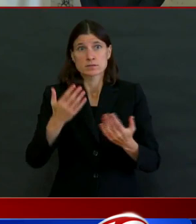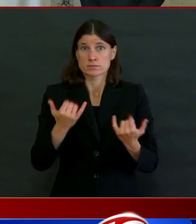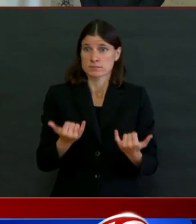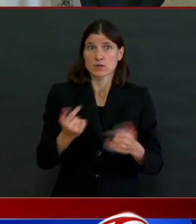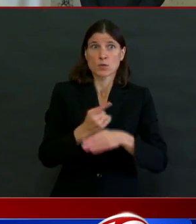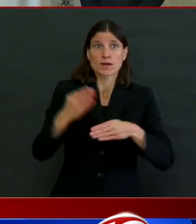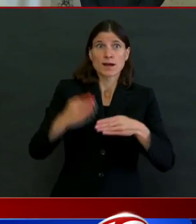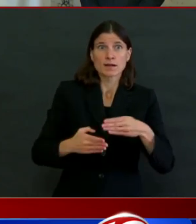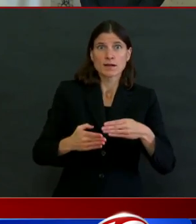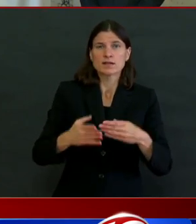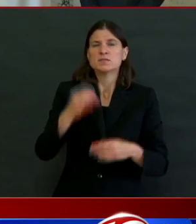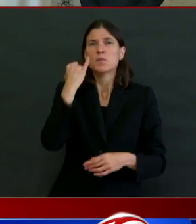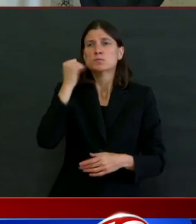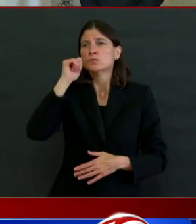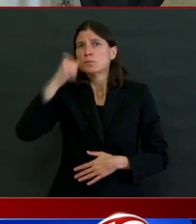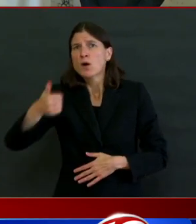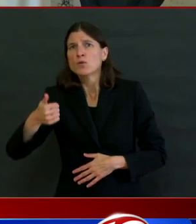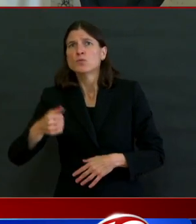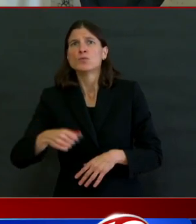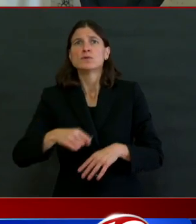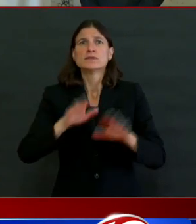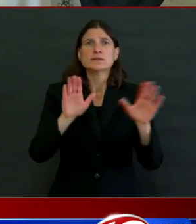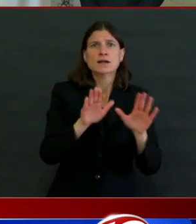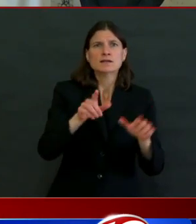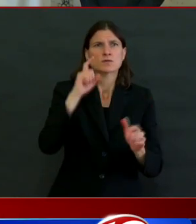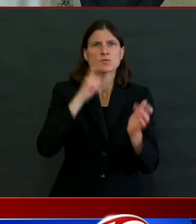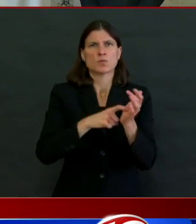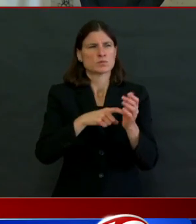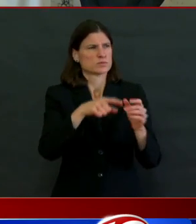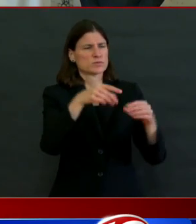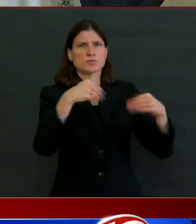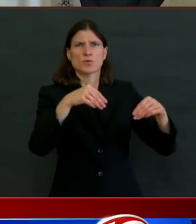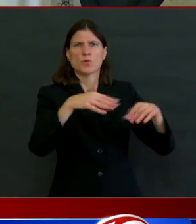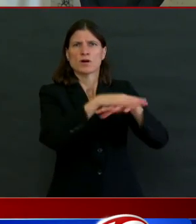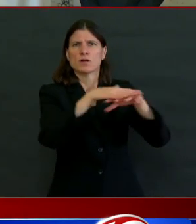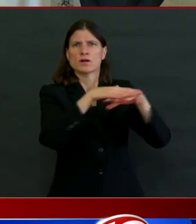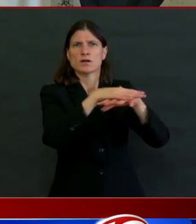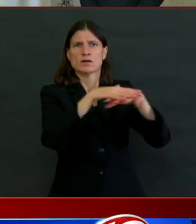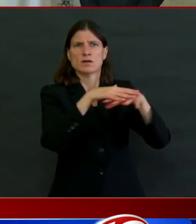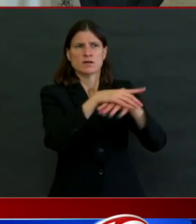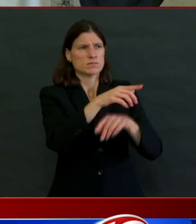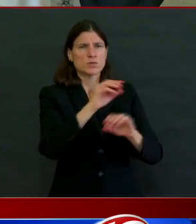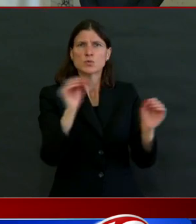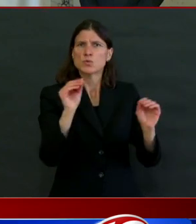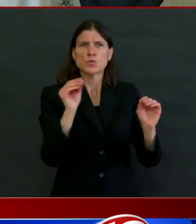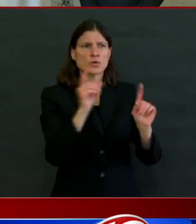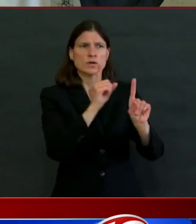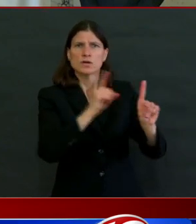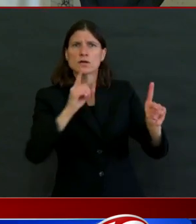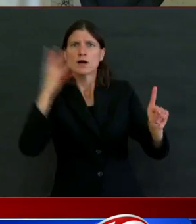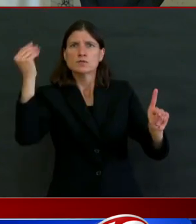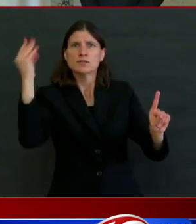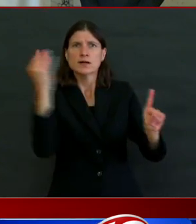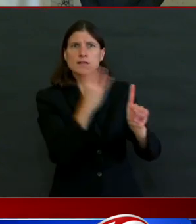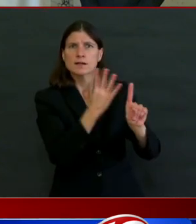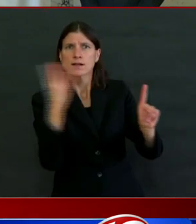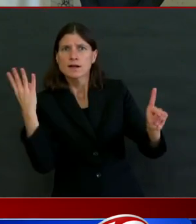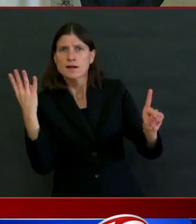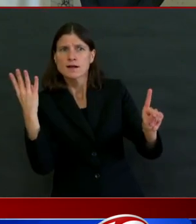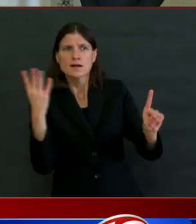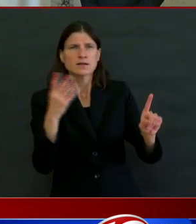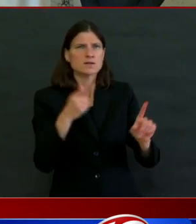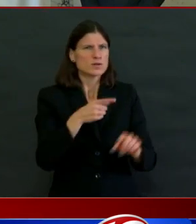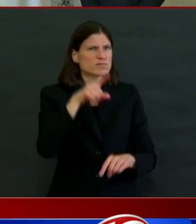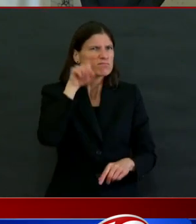wrong. If you're in a deli line and it's crowded, go back later. If you show up and the parking lot is full at a retail shop or grocery store,